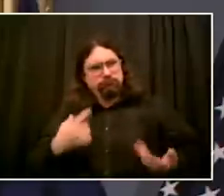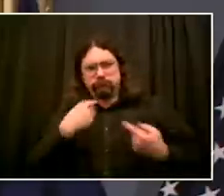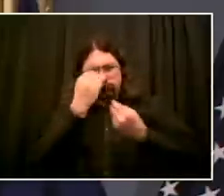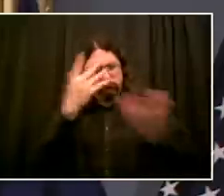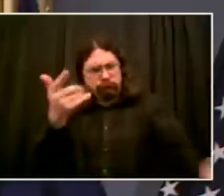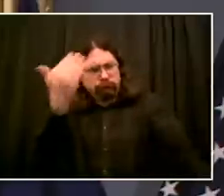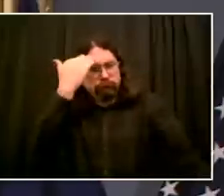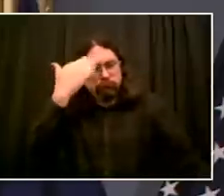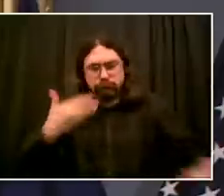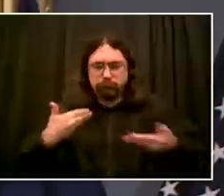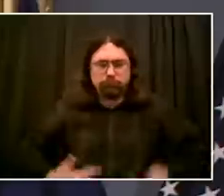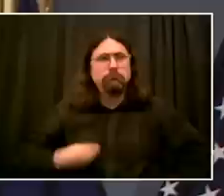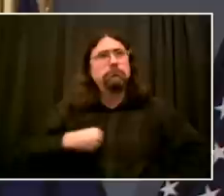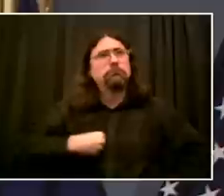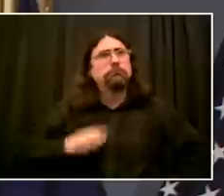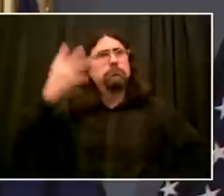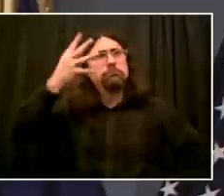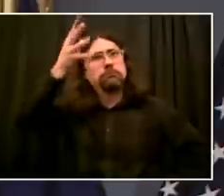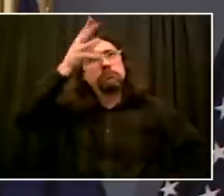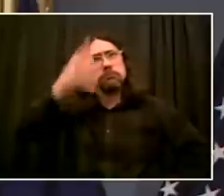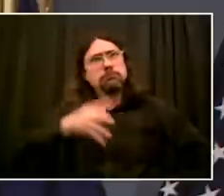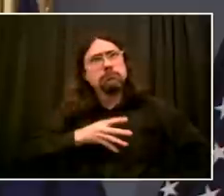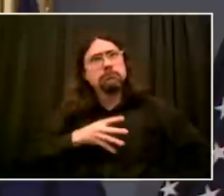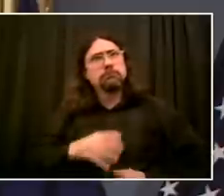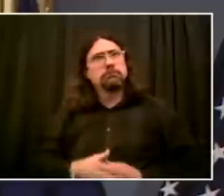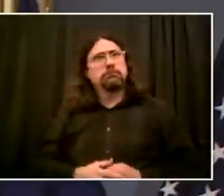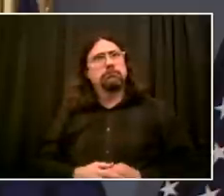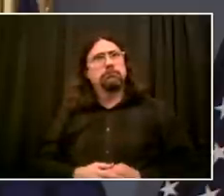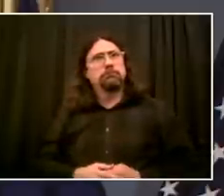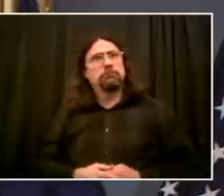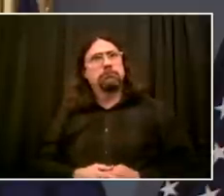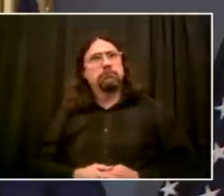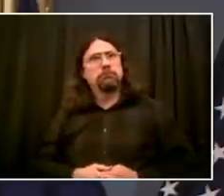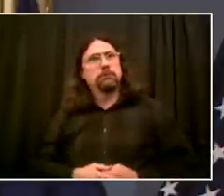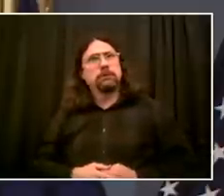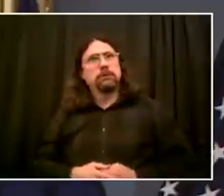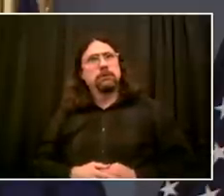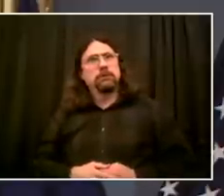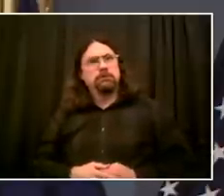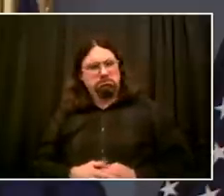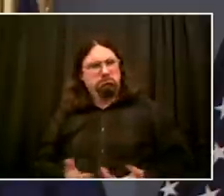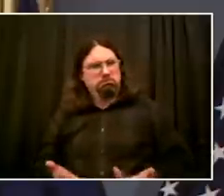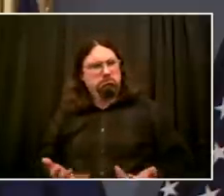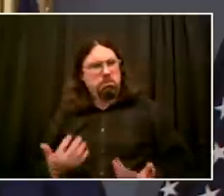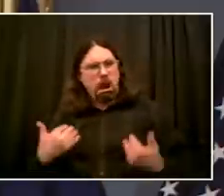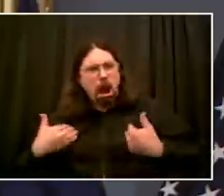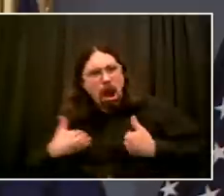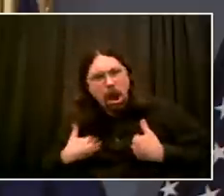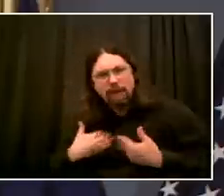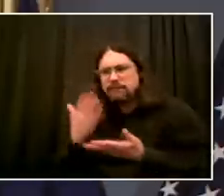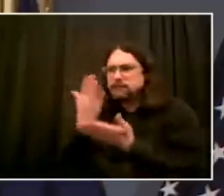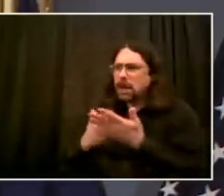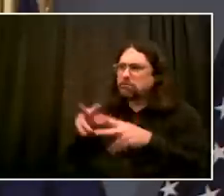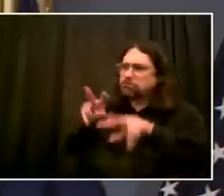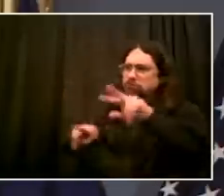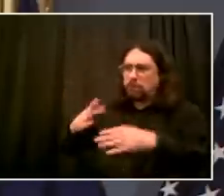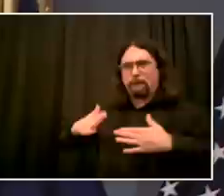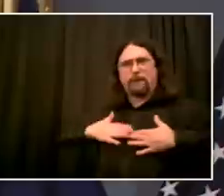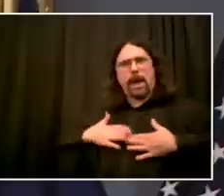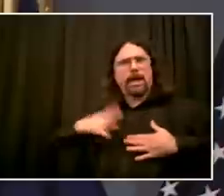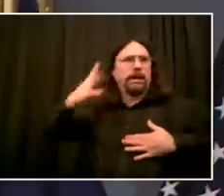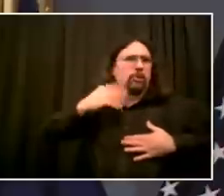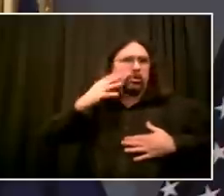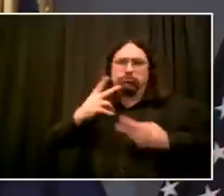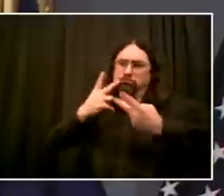officials should acknowledge what we know and what we don't know. Because we haven't walked a mile in the shoes of folks who have experienced racism their whole lives and experienced it